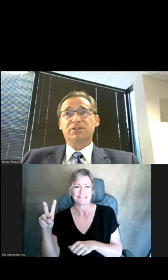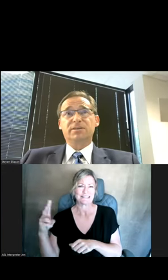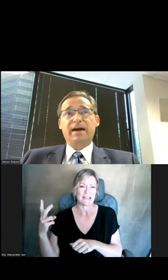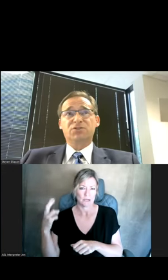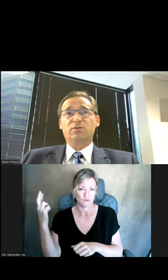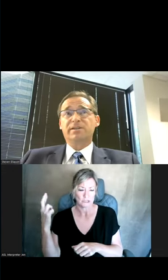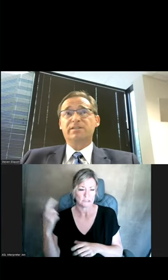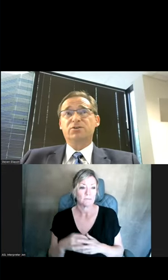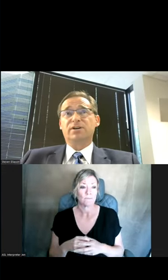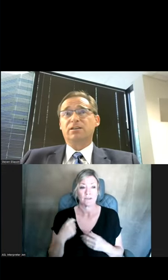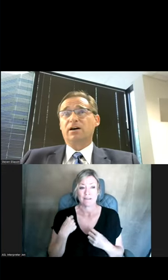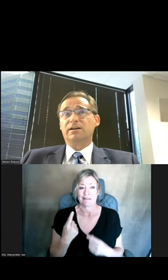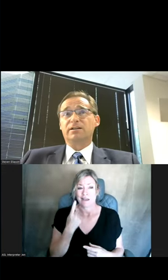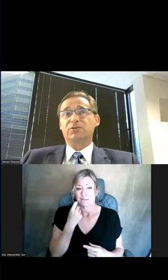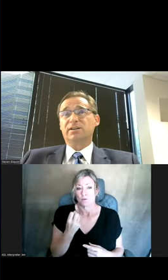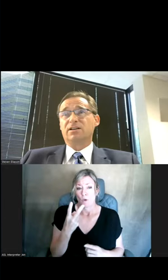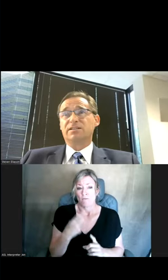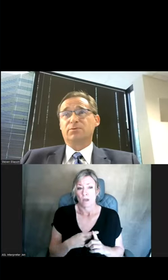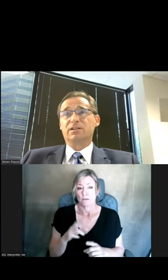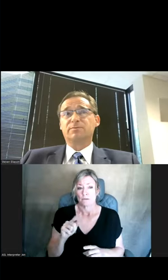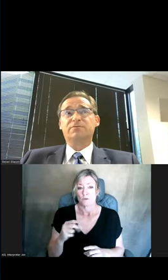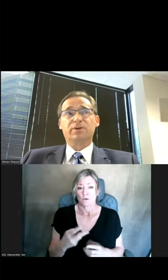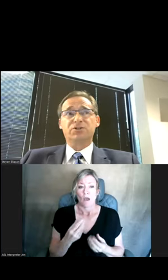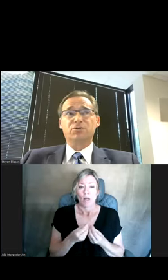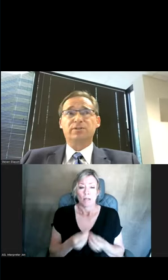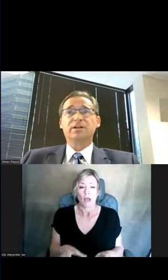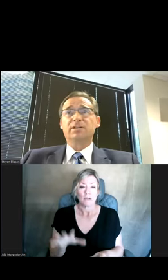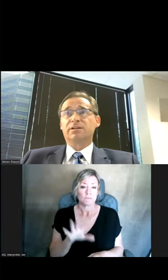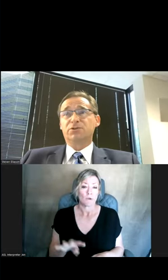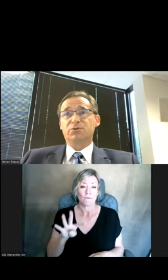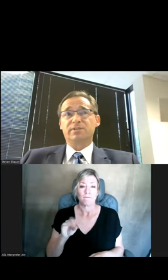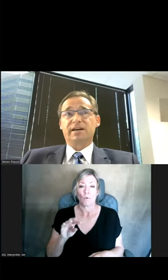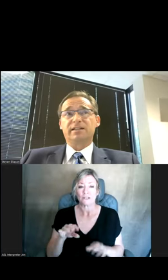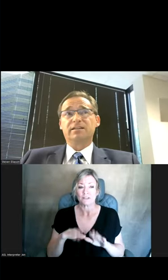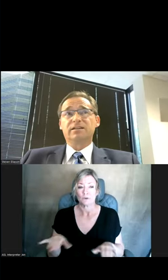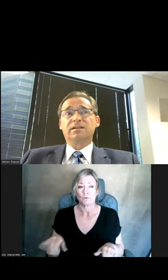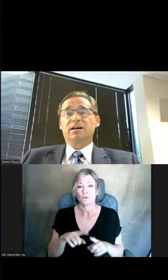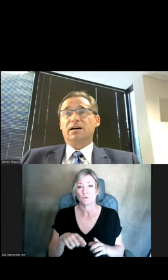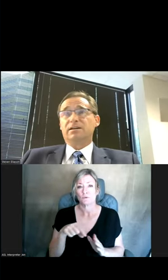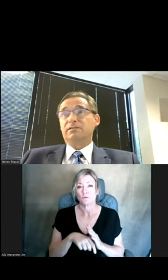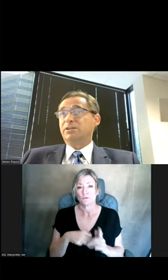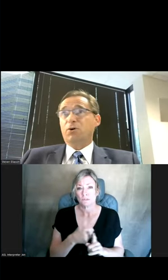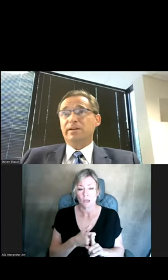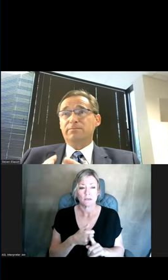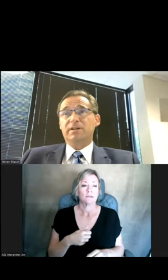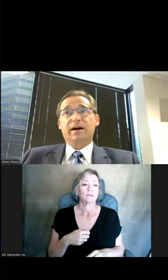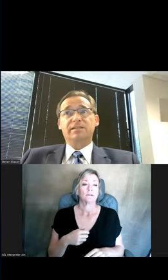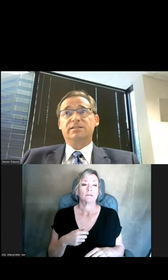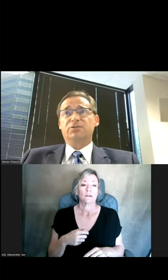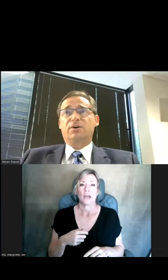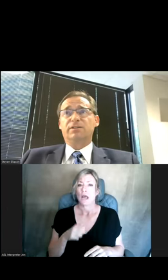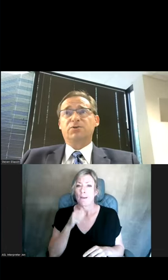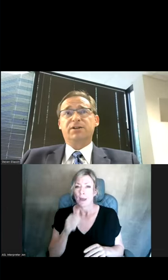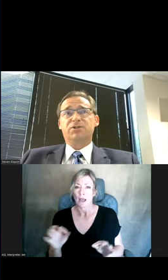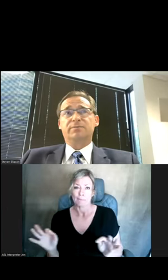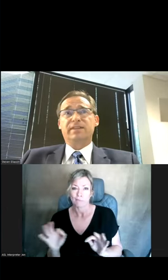And in just the past 12 months in Utah, Utah has lost approximately 40 children to suicide. In no way minimizing